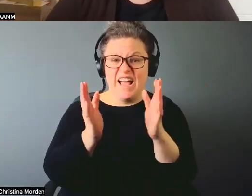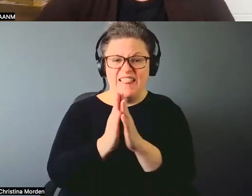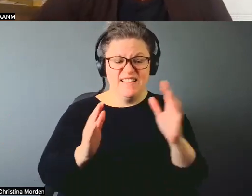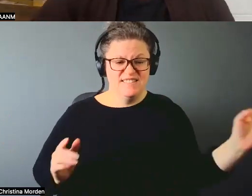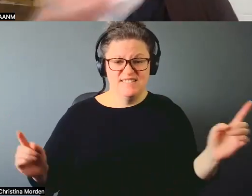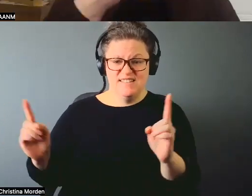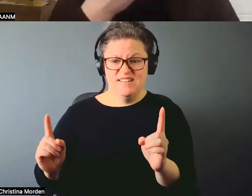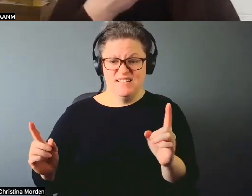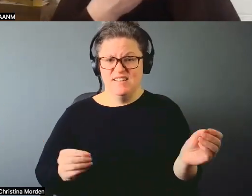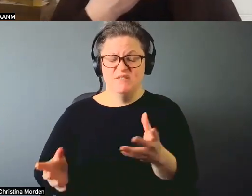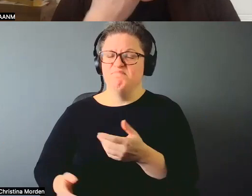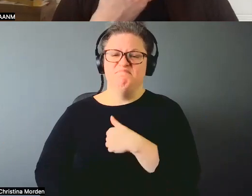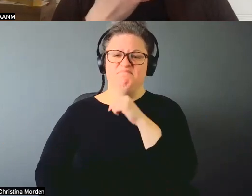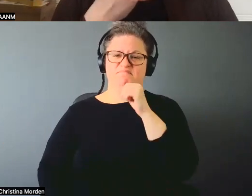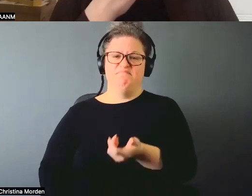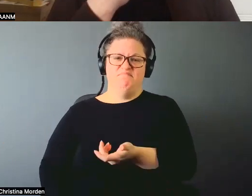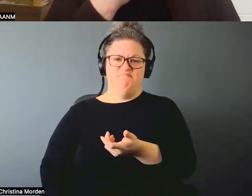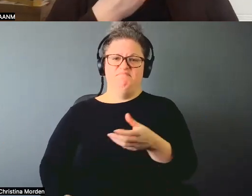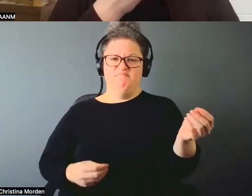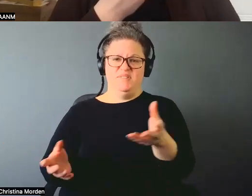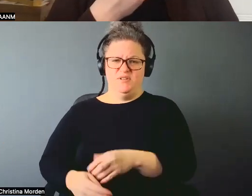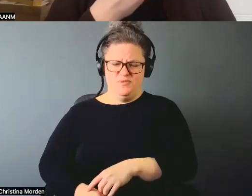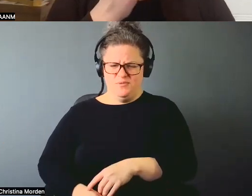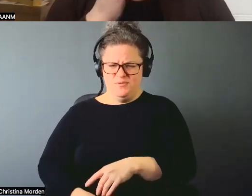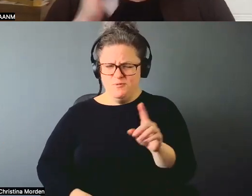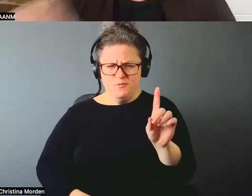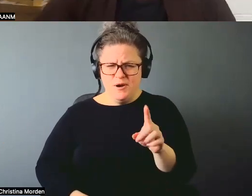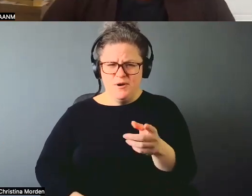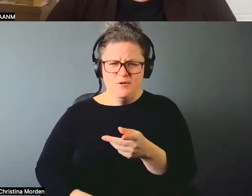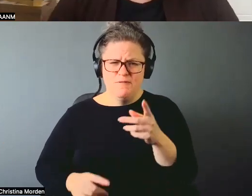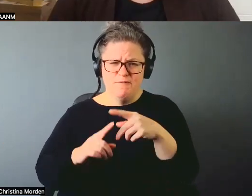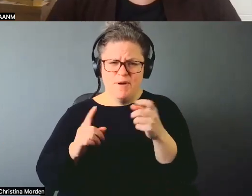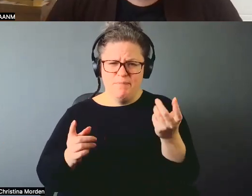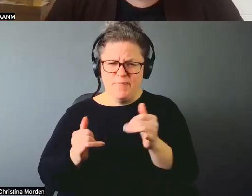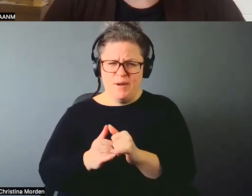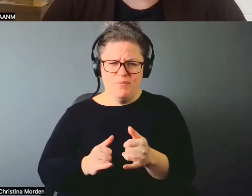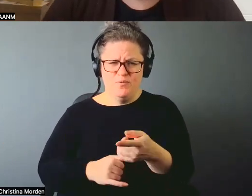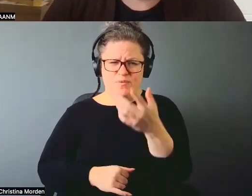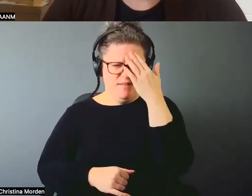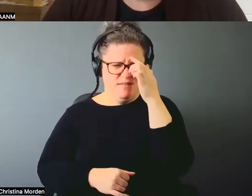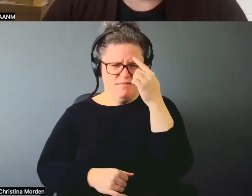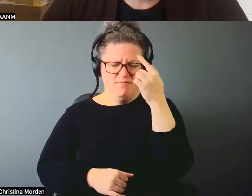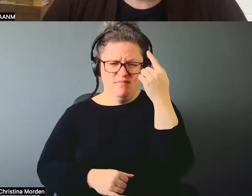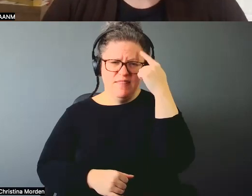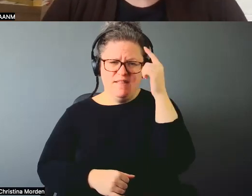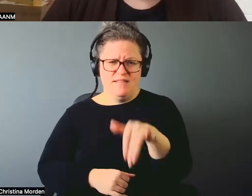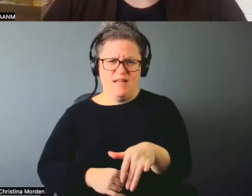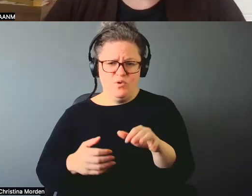much I'm just going to say like, where the fuck are you from? Like, how is it you still think like this? You know?